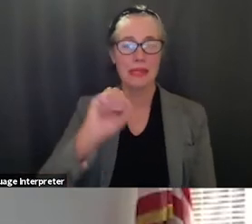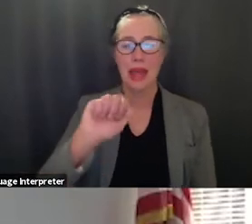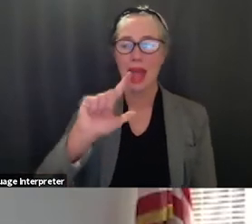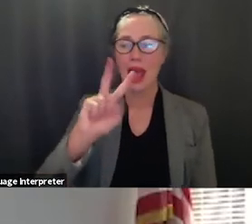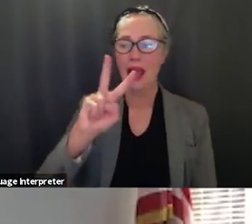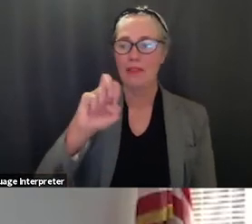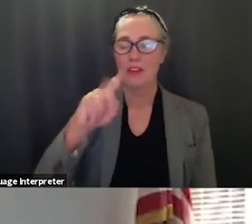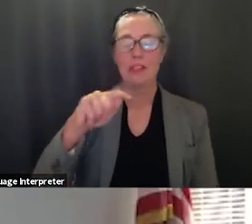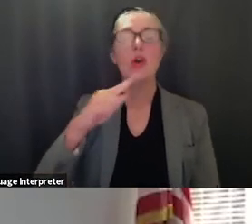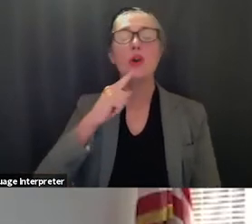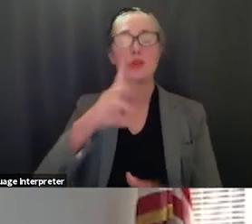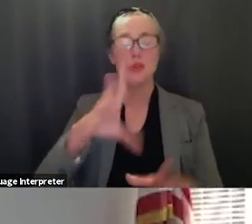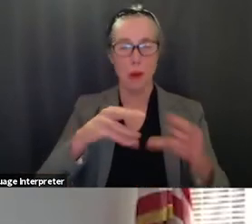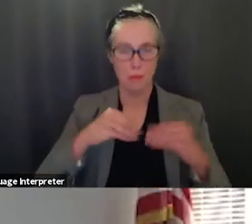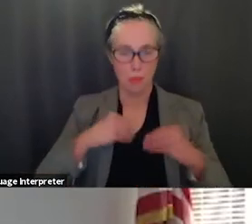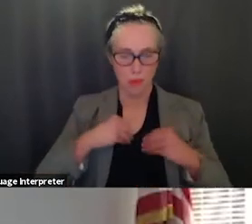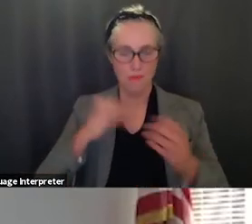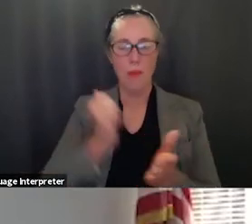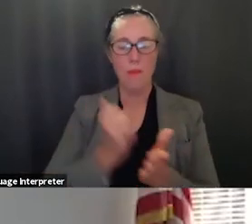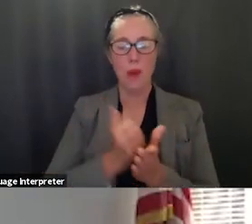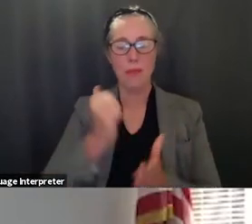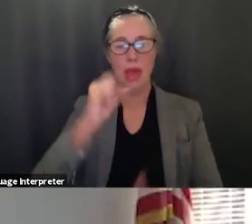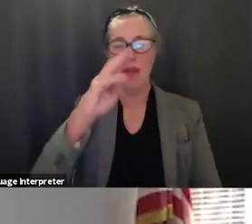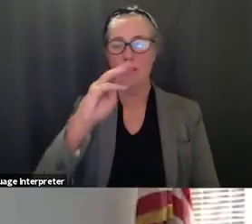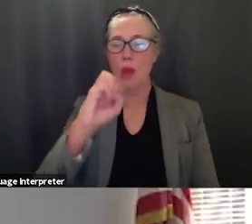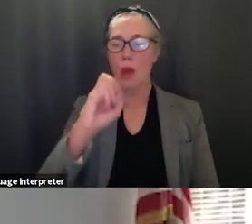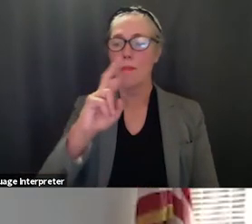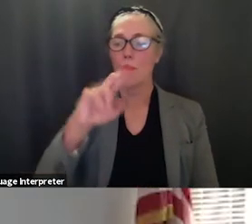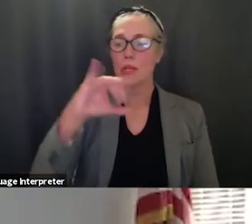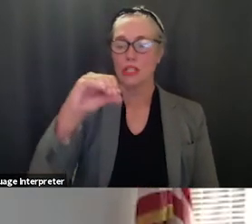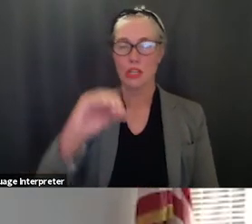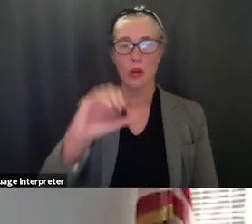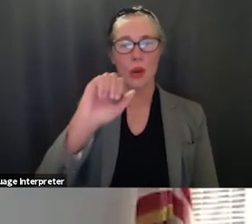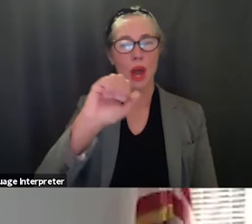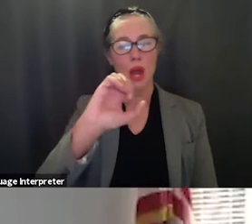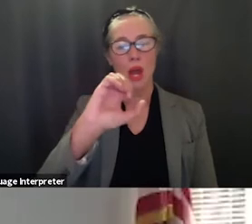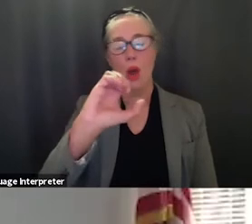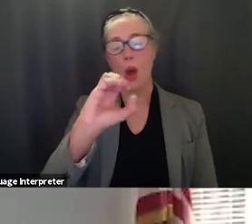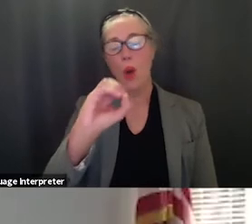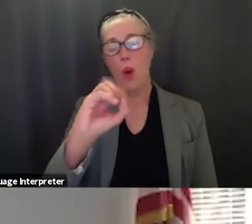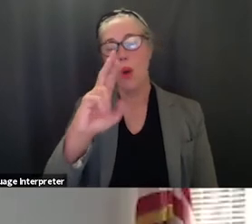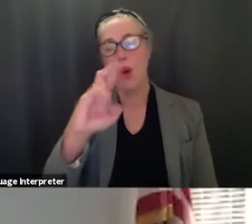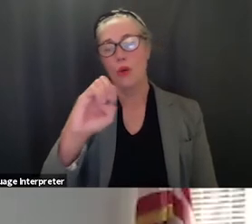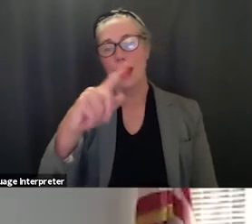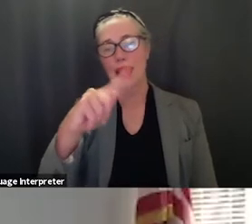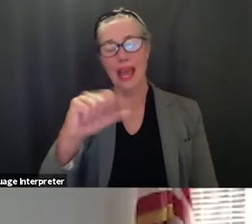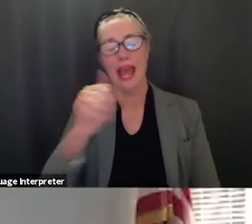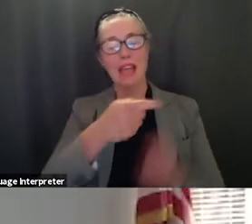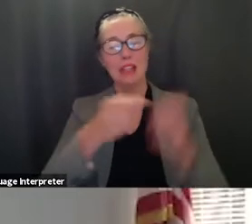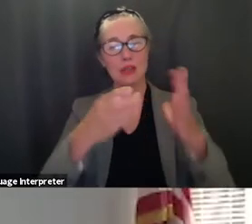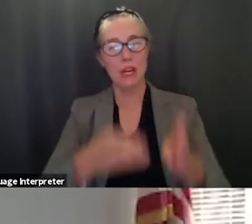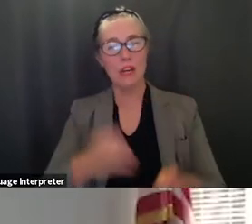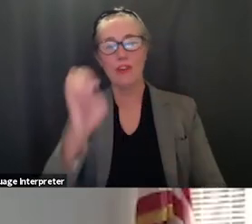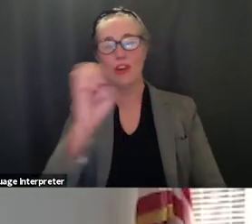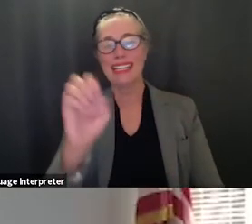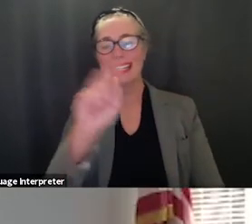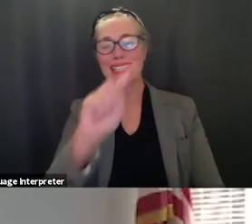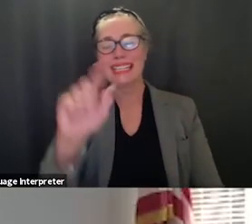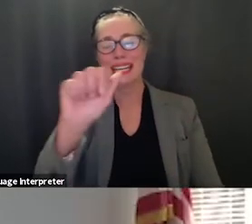mauricio ortega as director of ets and that was unanimously approved by the board